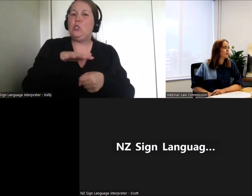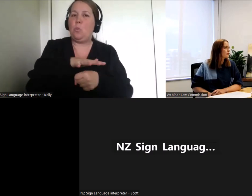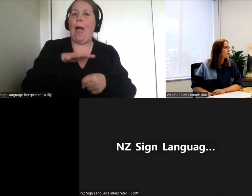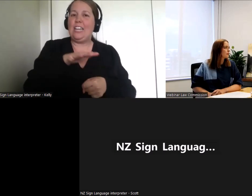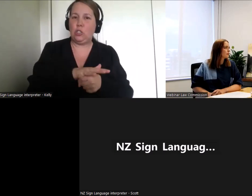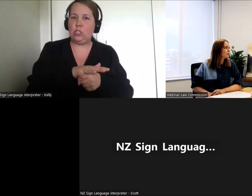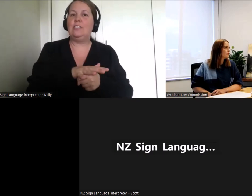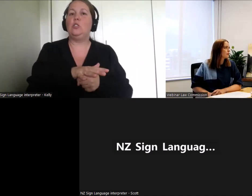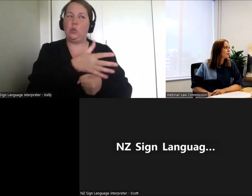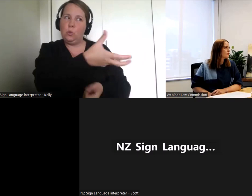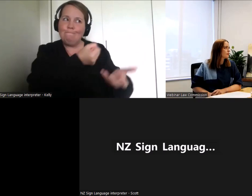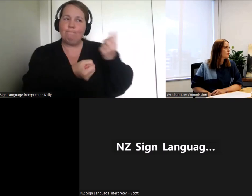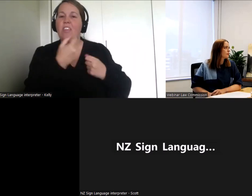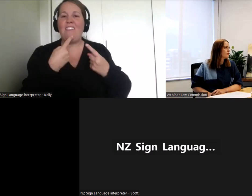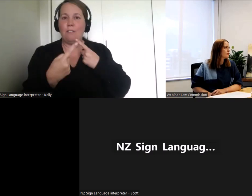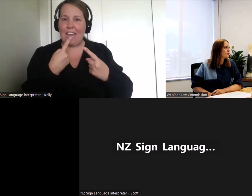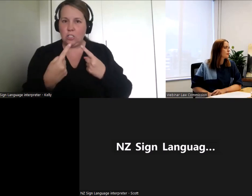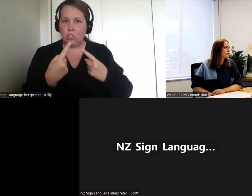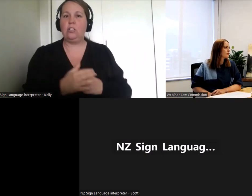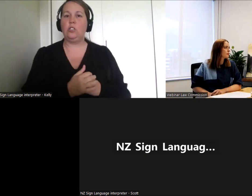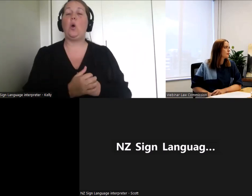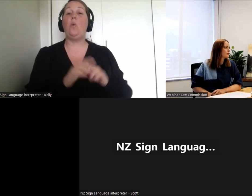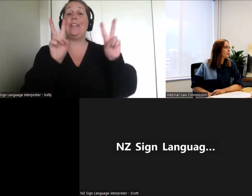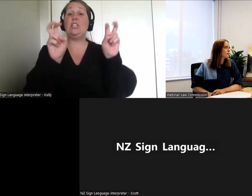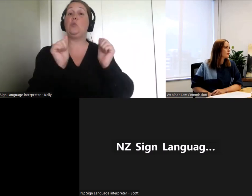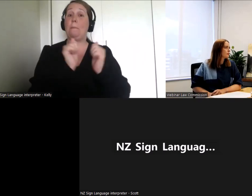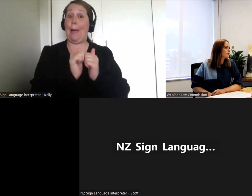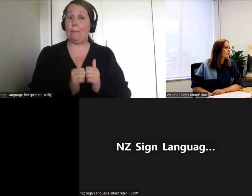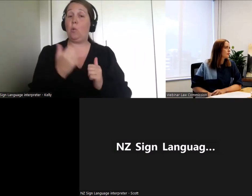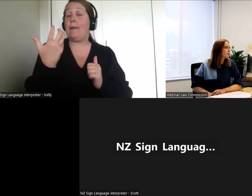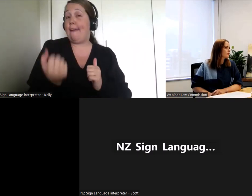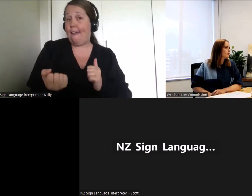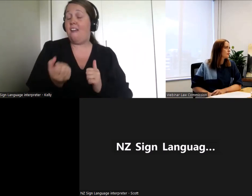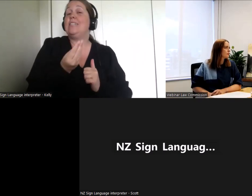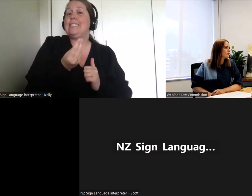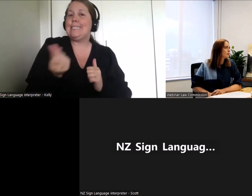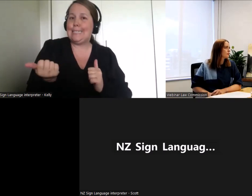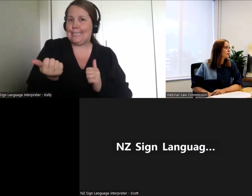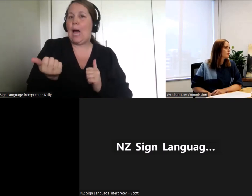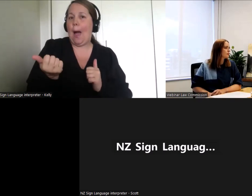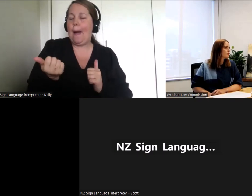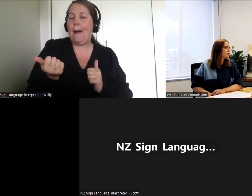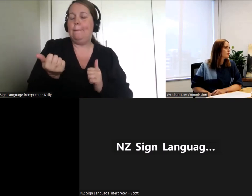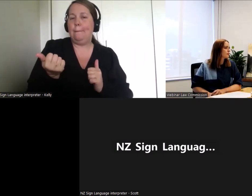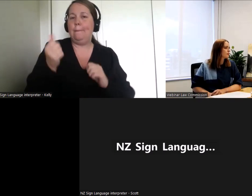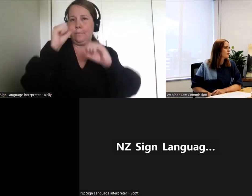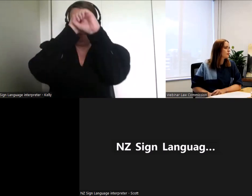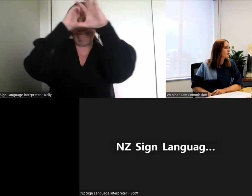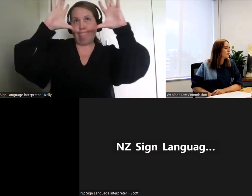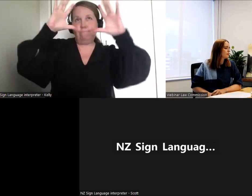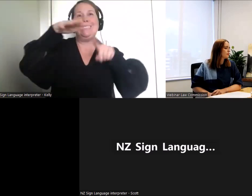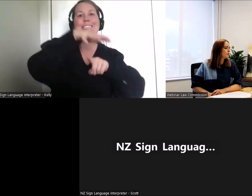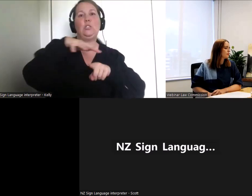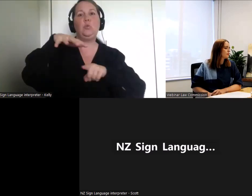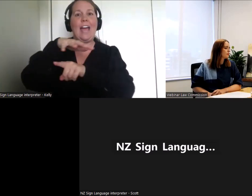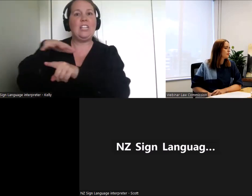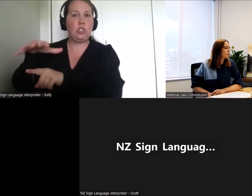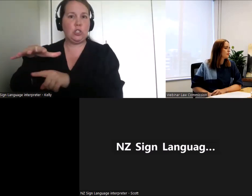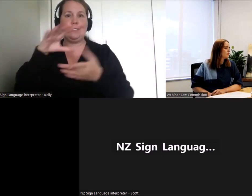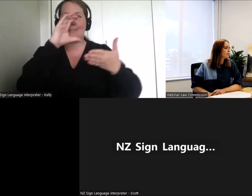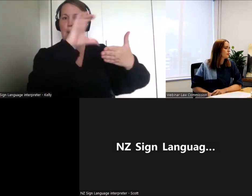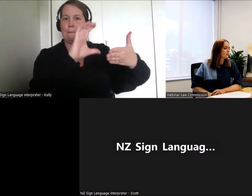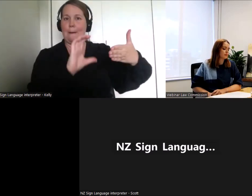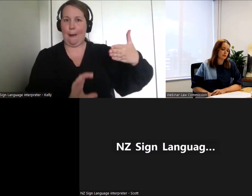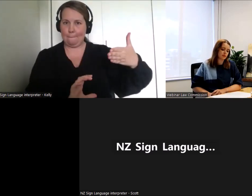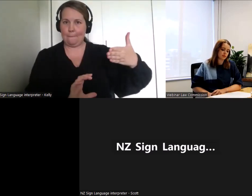in the issues paper and we've asked questions about those particular scenarios because it's